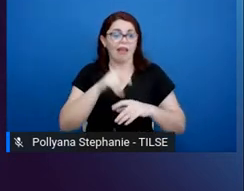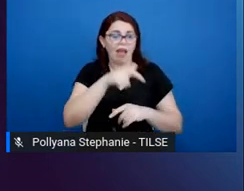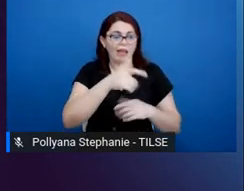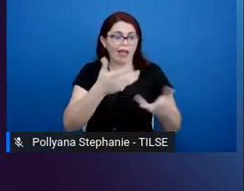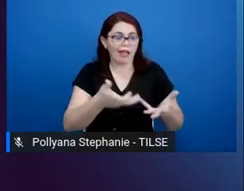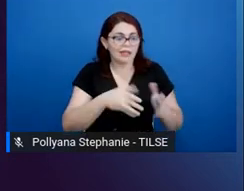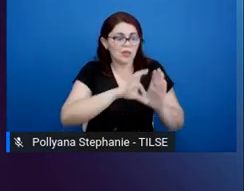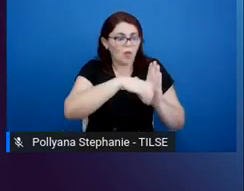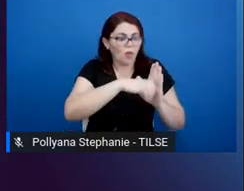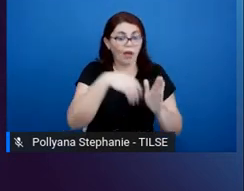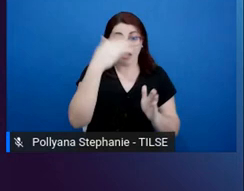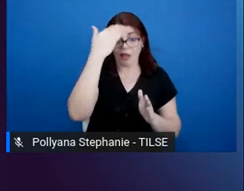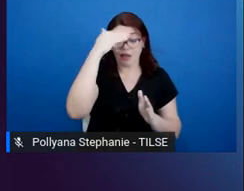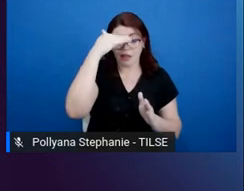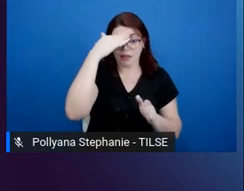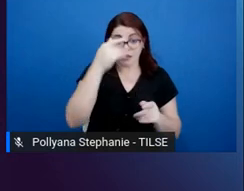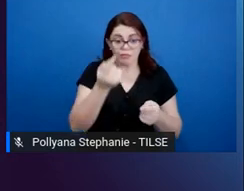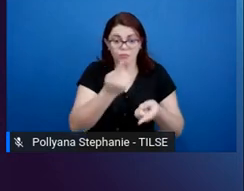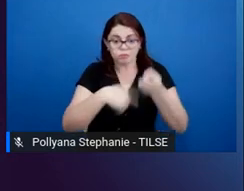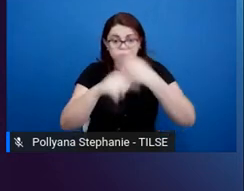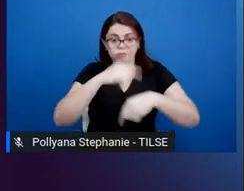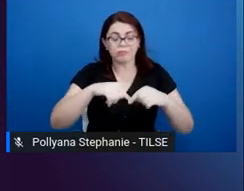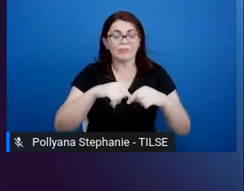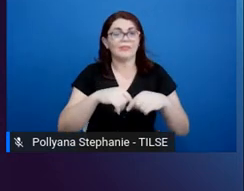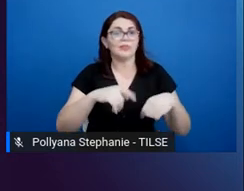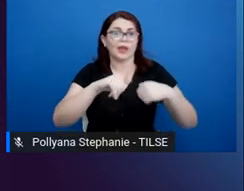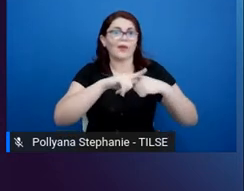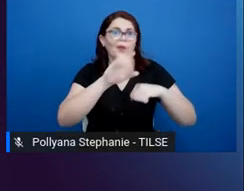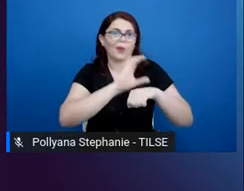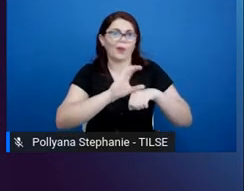concepts in order to be successful in their major, so.